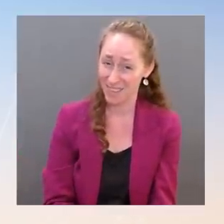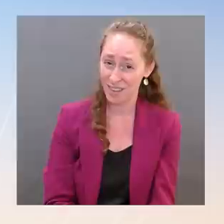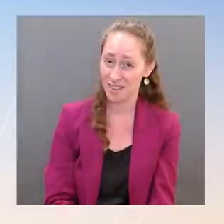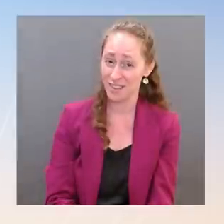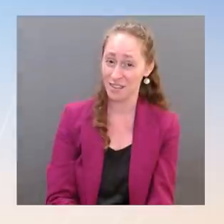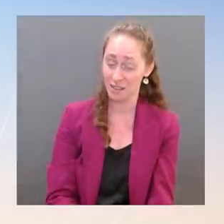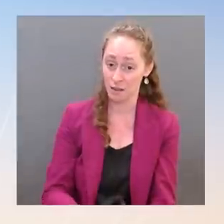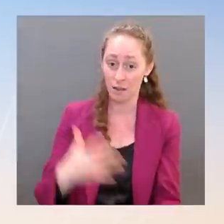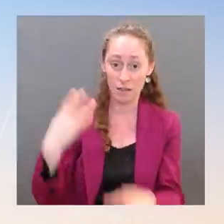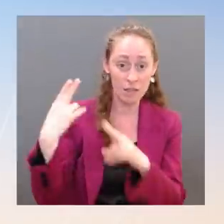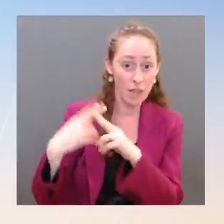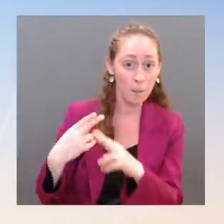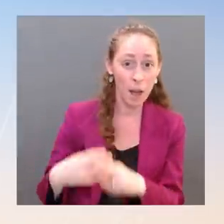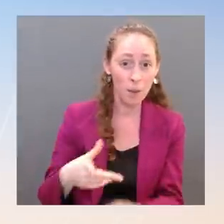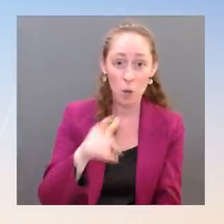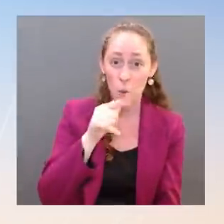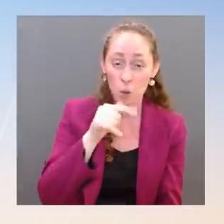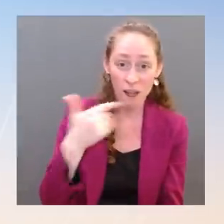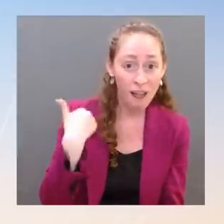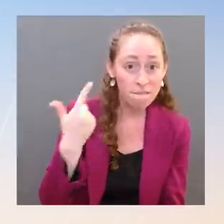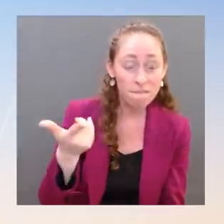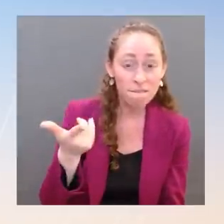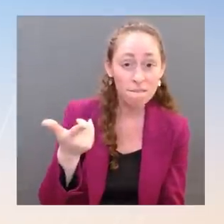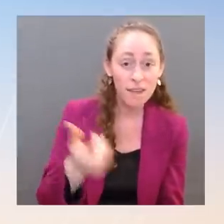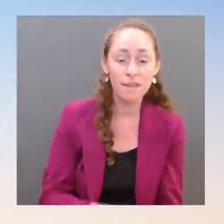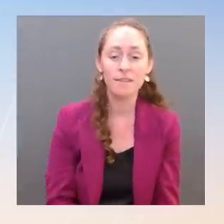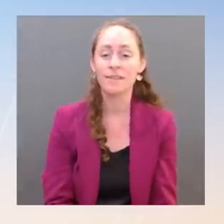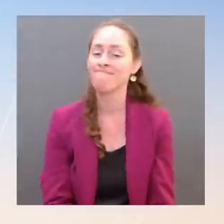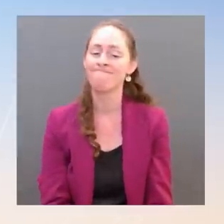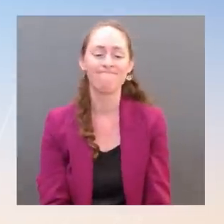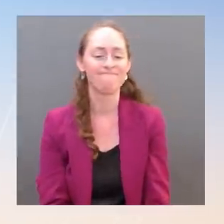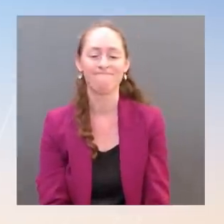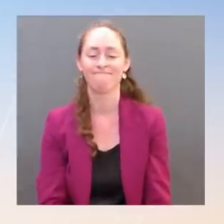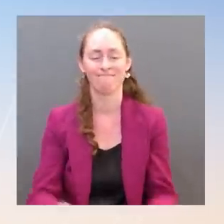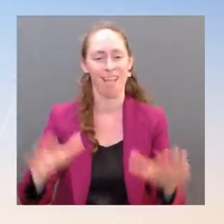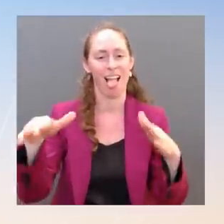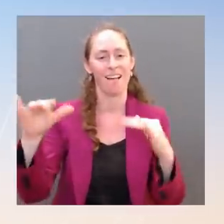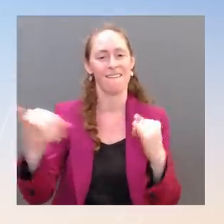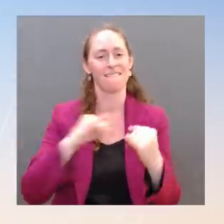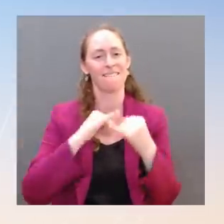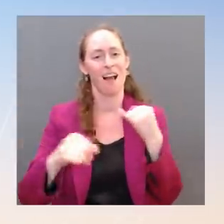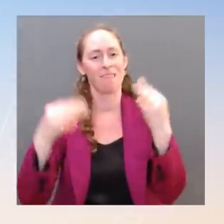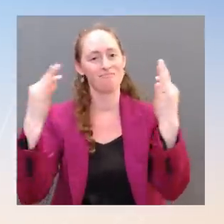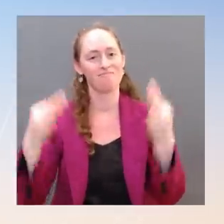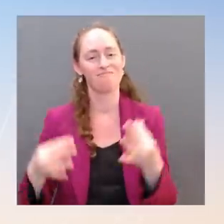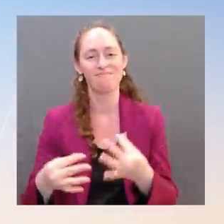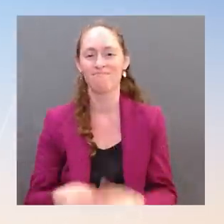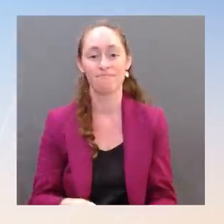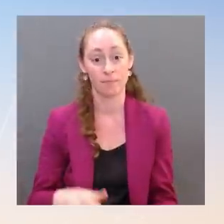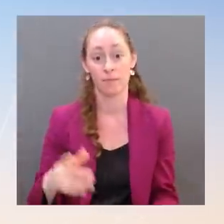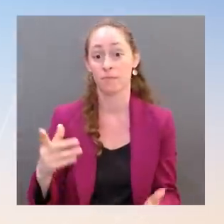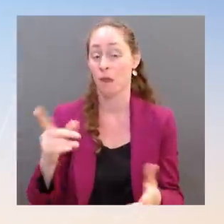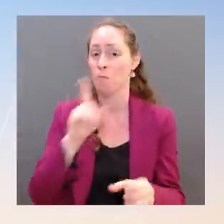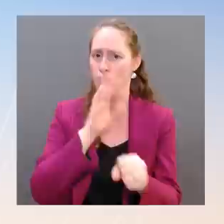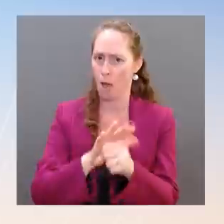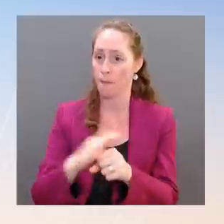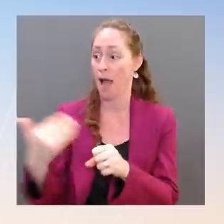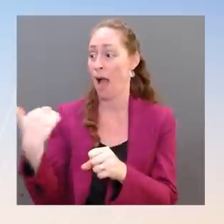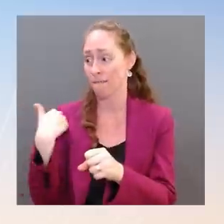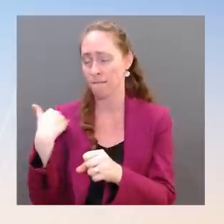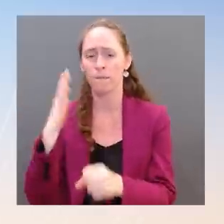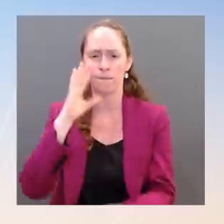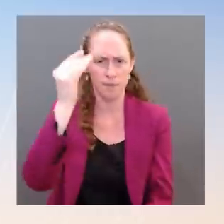Ms. The guest list is not finalized. Hopefully that will happen soon. And I promise once we have it, we will share it. The president is optimistic.